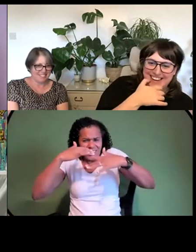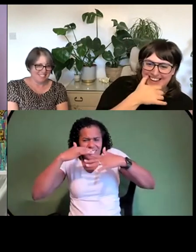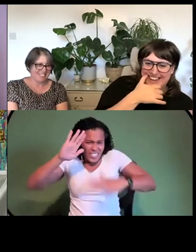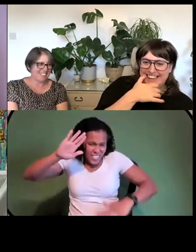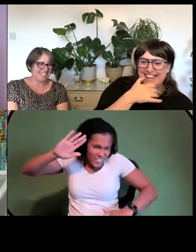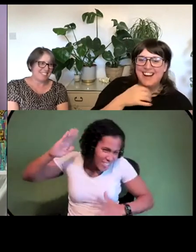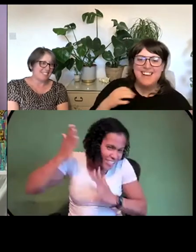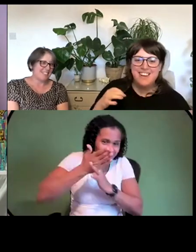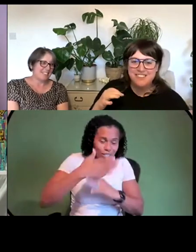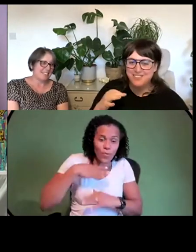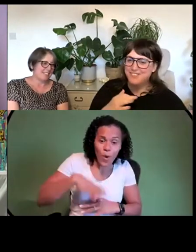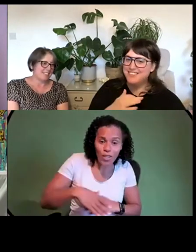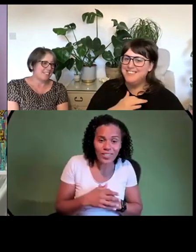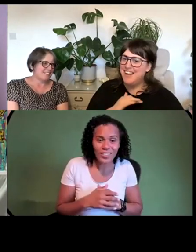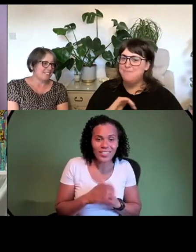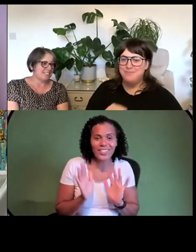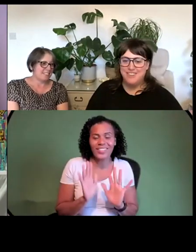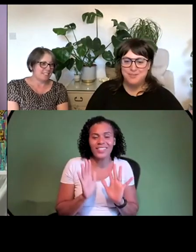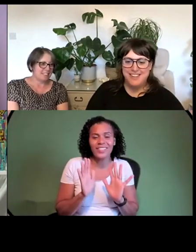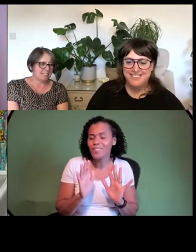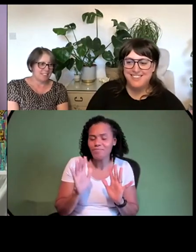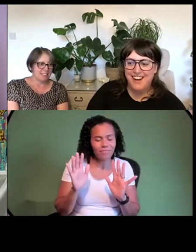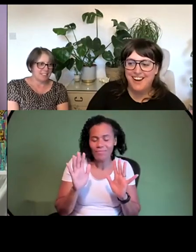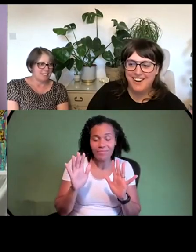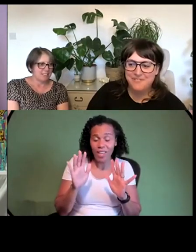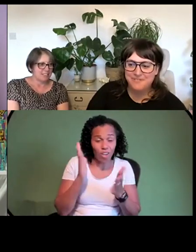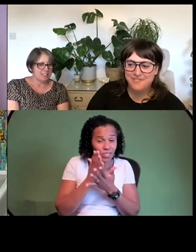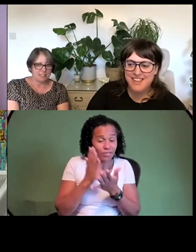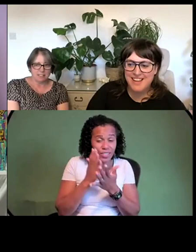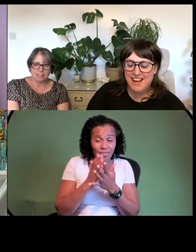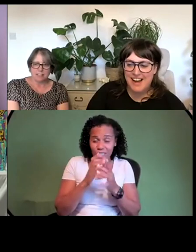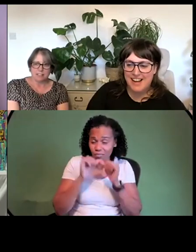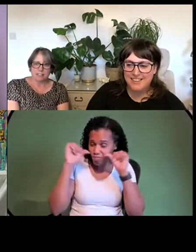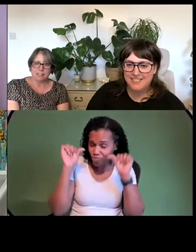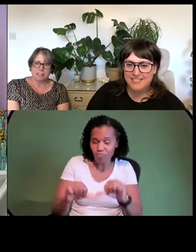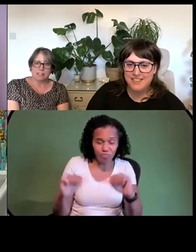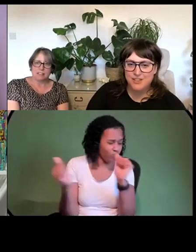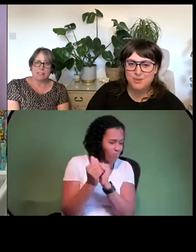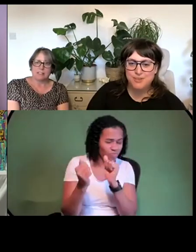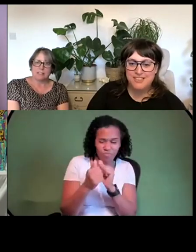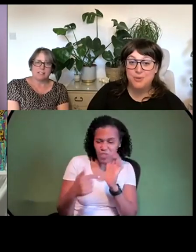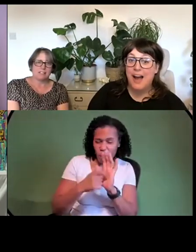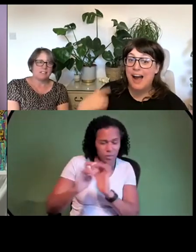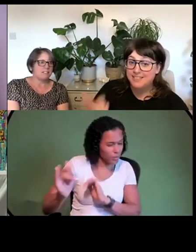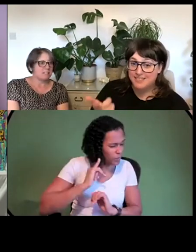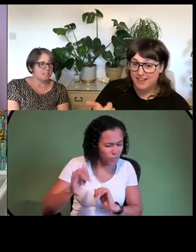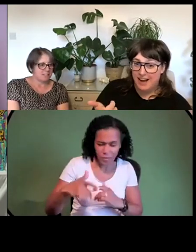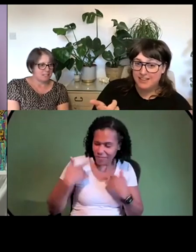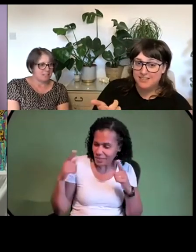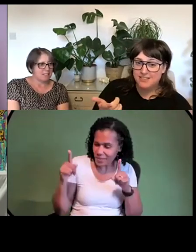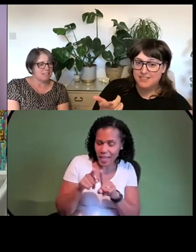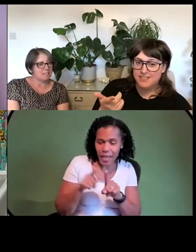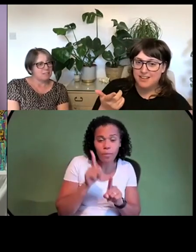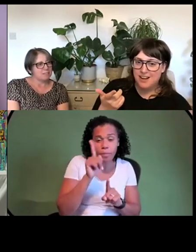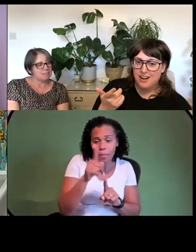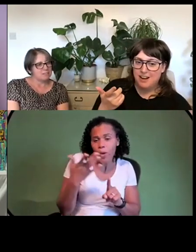love it thompson yeah 100 um and i just wanted to add to that